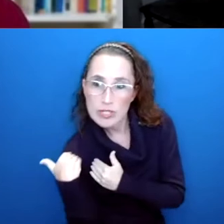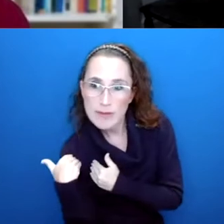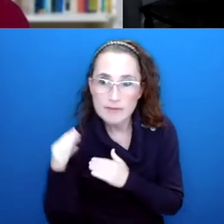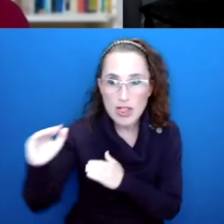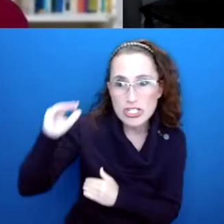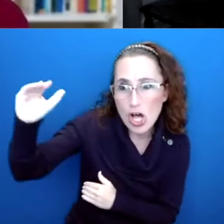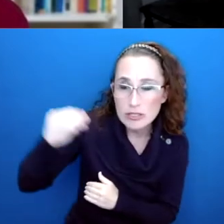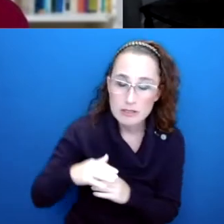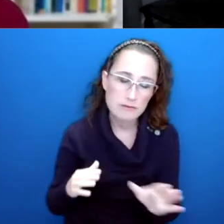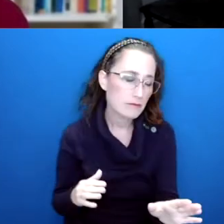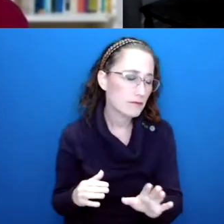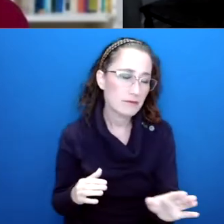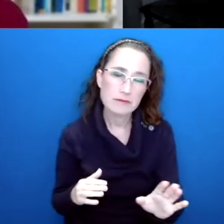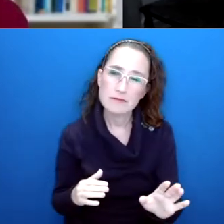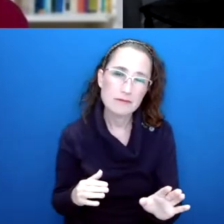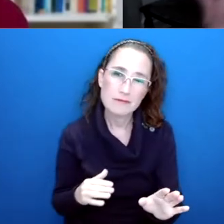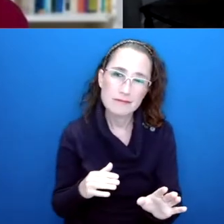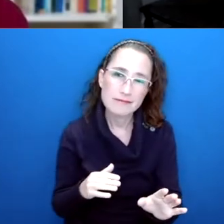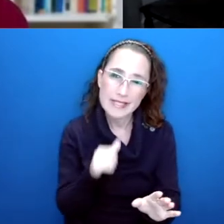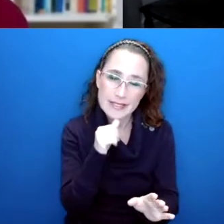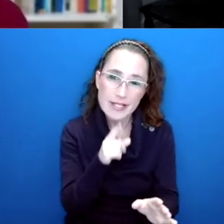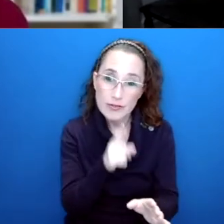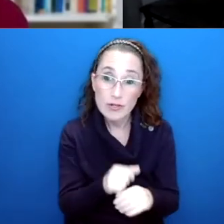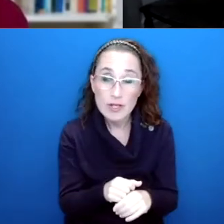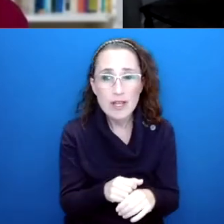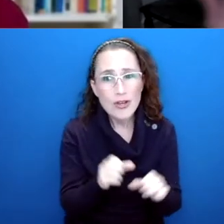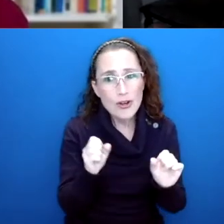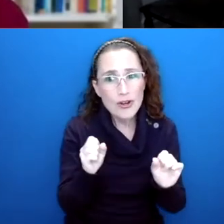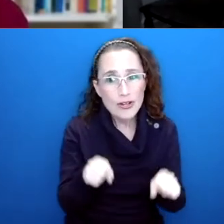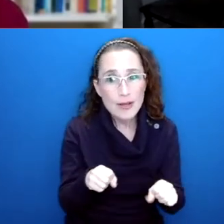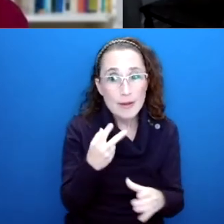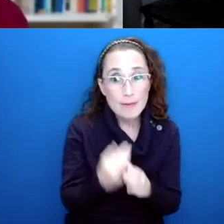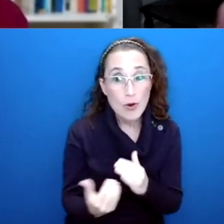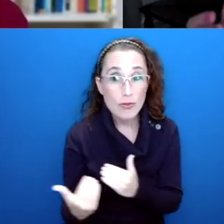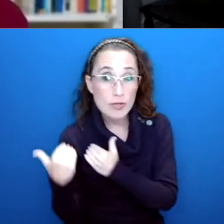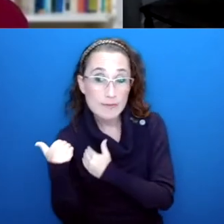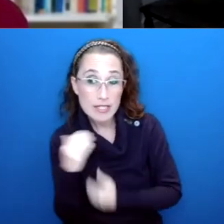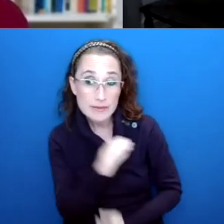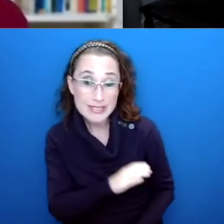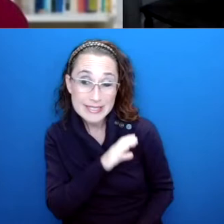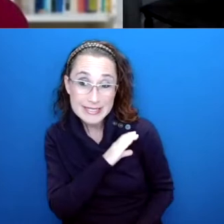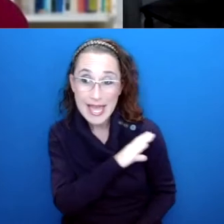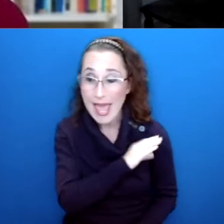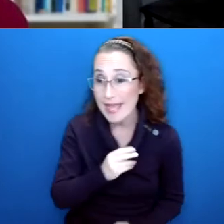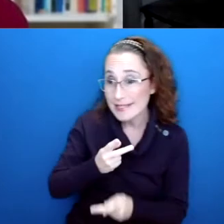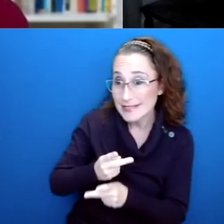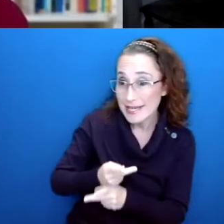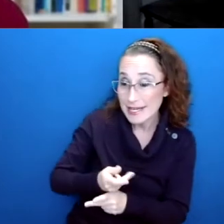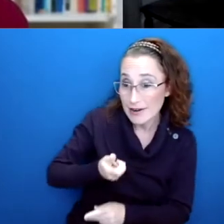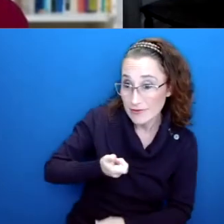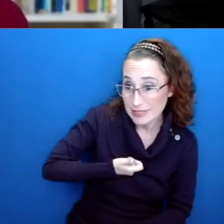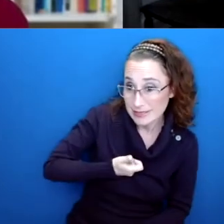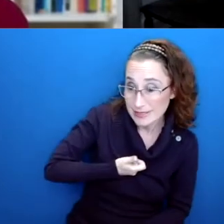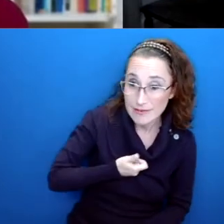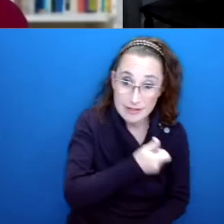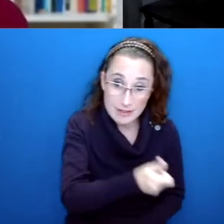but I don't think that's really the case. We can be more than one thing at once. We can be responsible citizens and also take care of ourselves and enjoy our